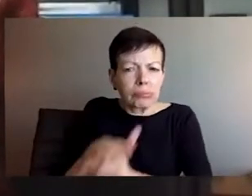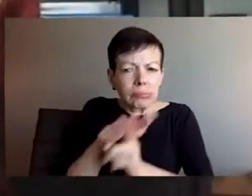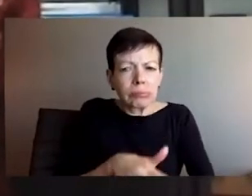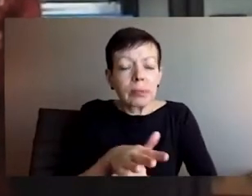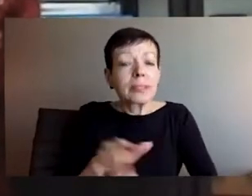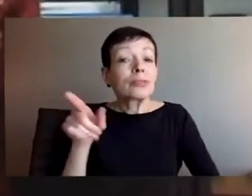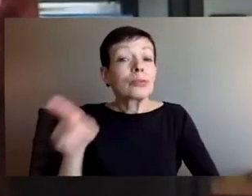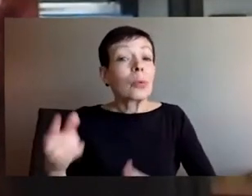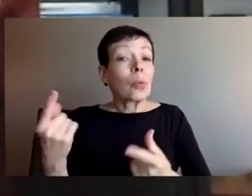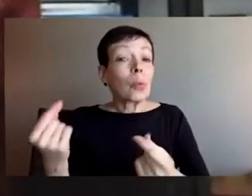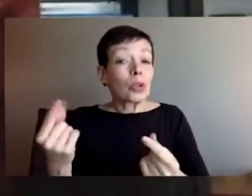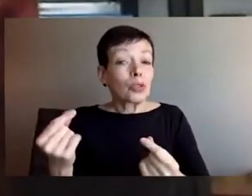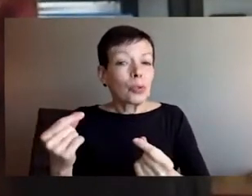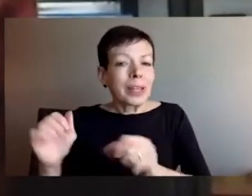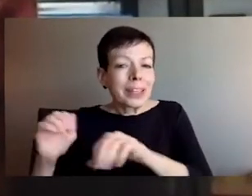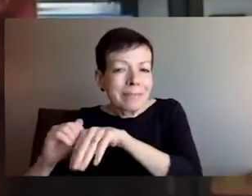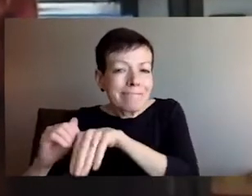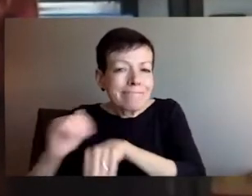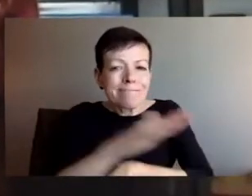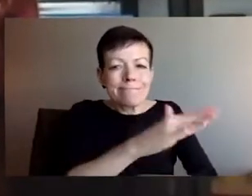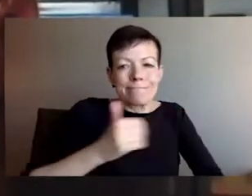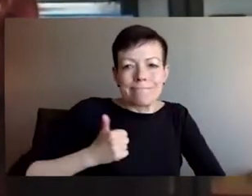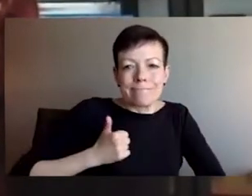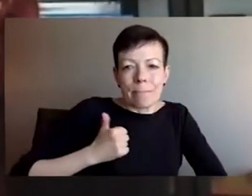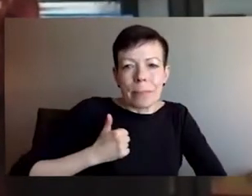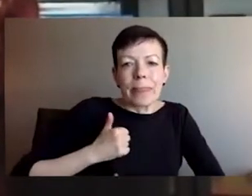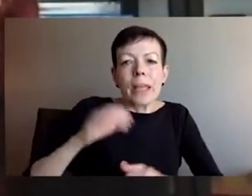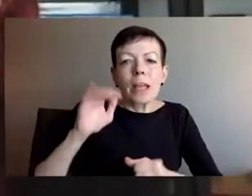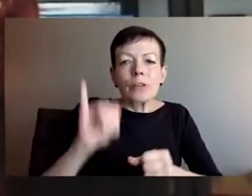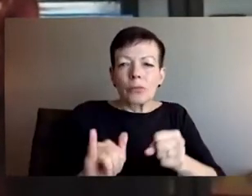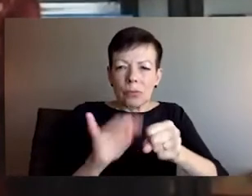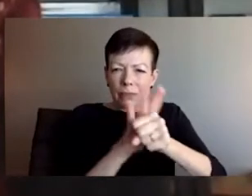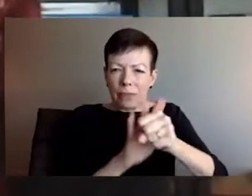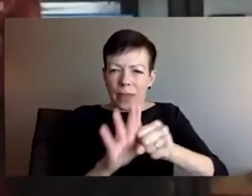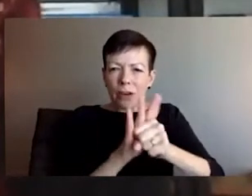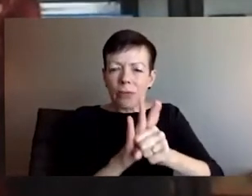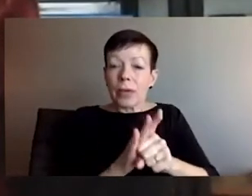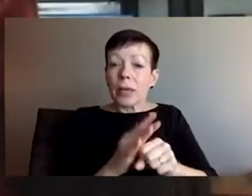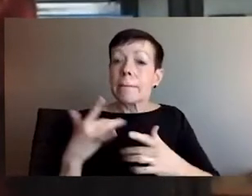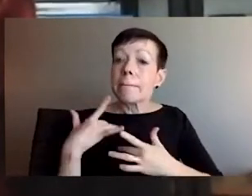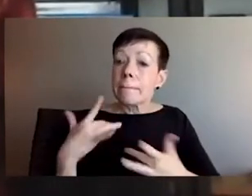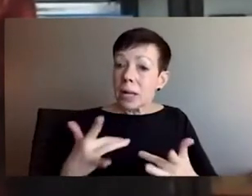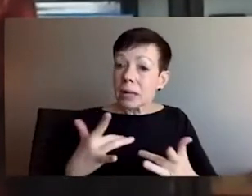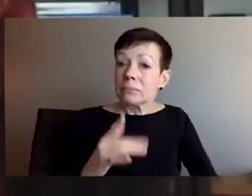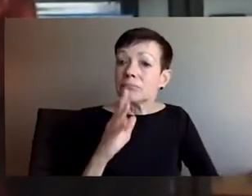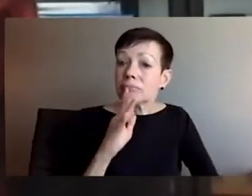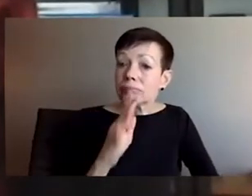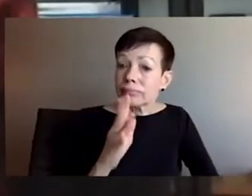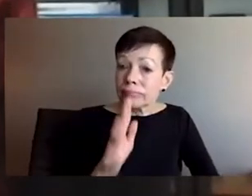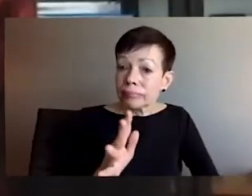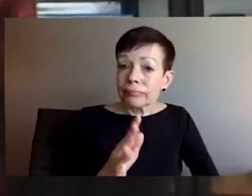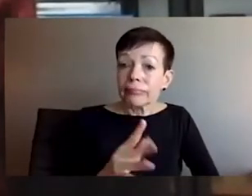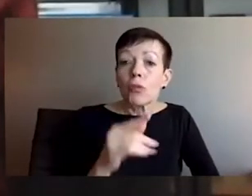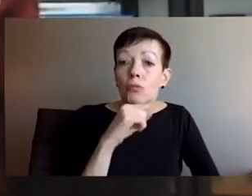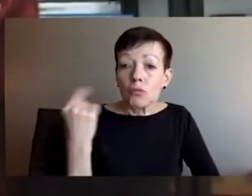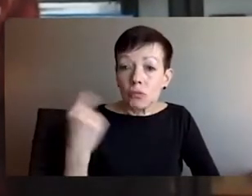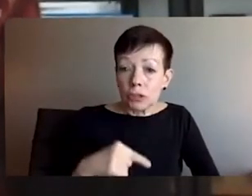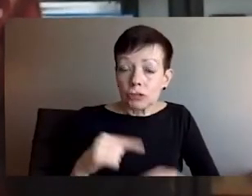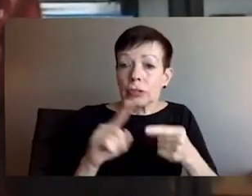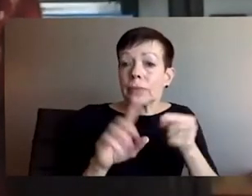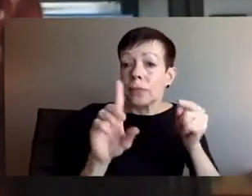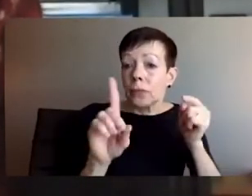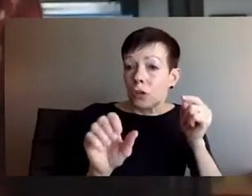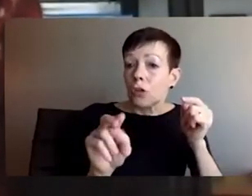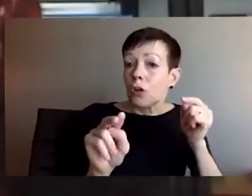Claiming discrimination against Russian speakers in the south and east of Ukraine, Russia